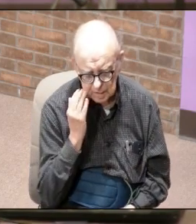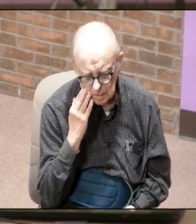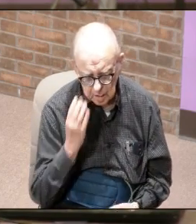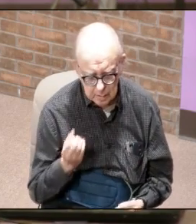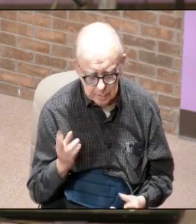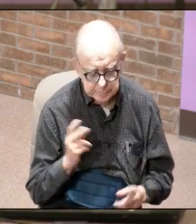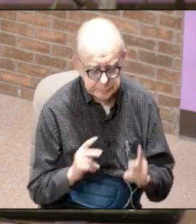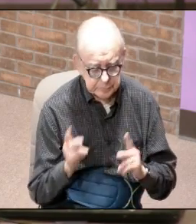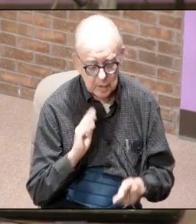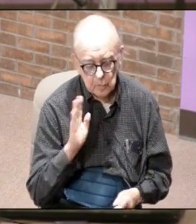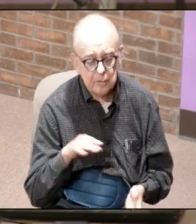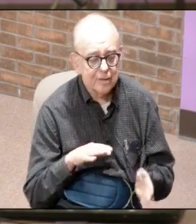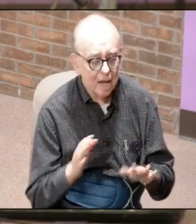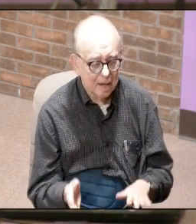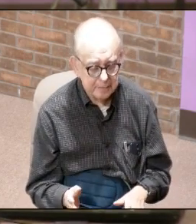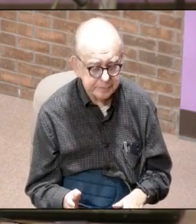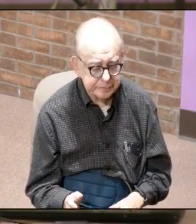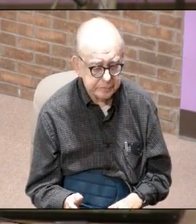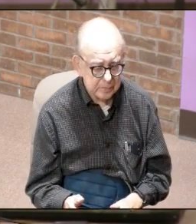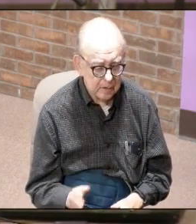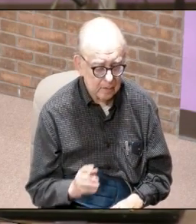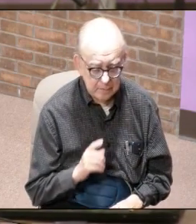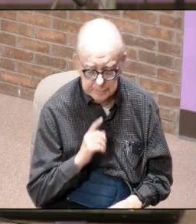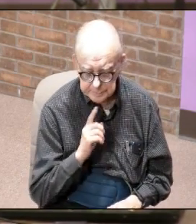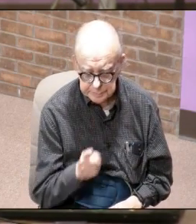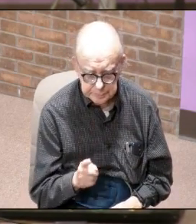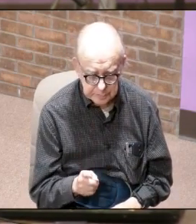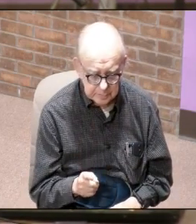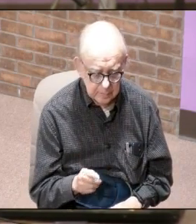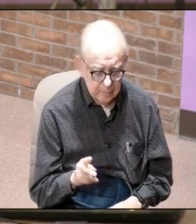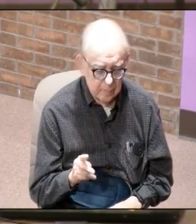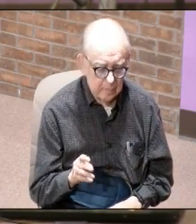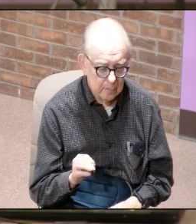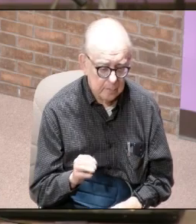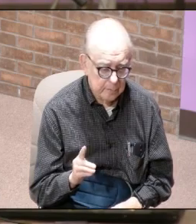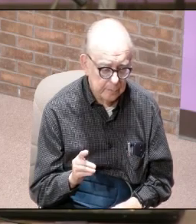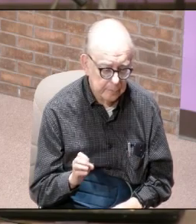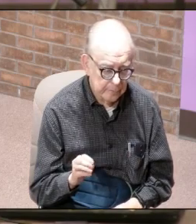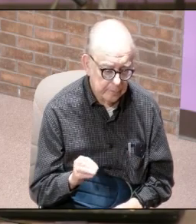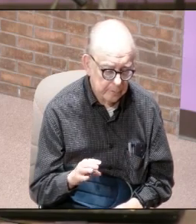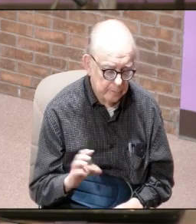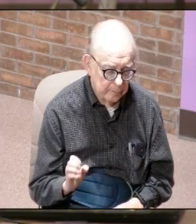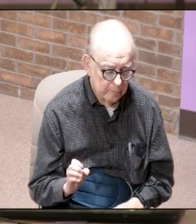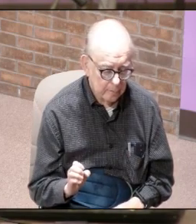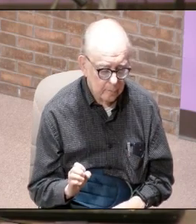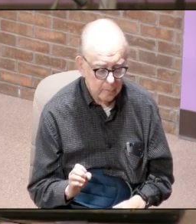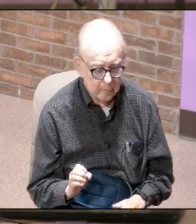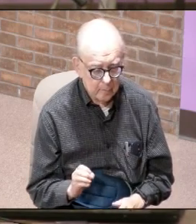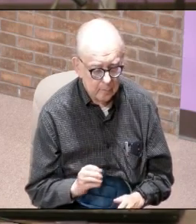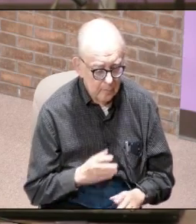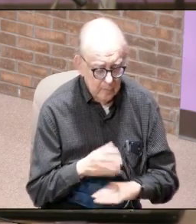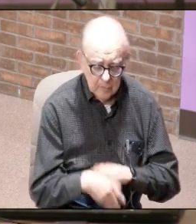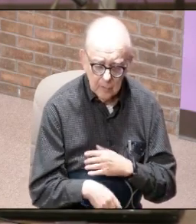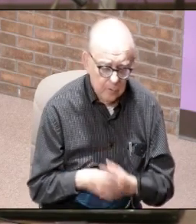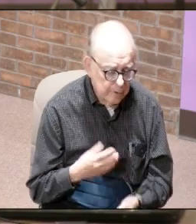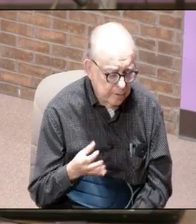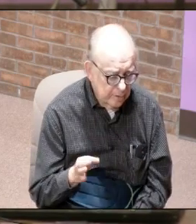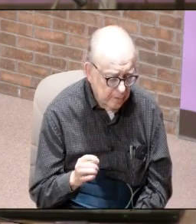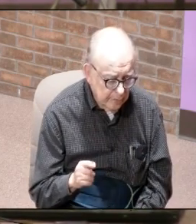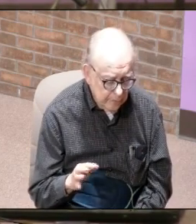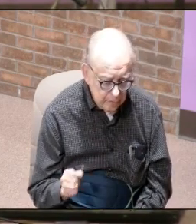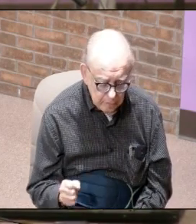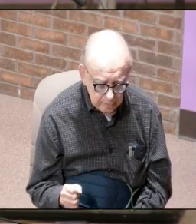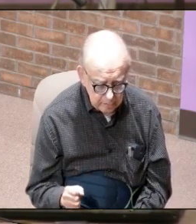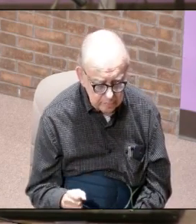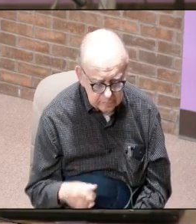how many people are going to die is it good is it going to be a pandemic and and then spread on over into flu and